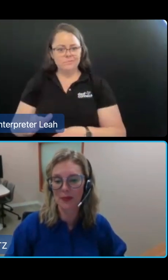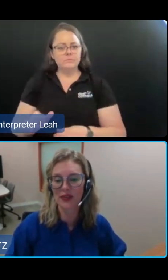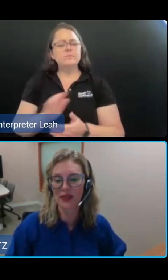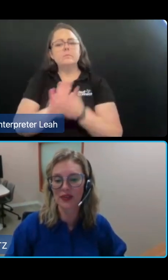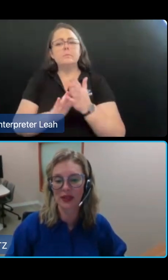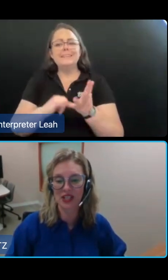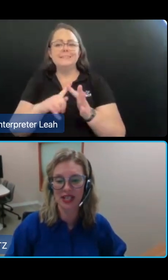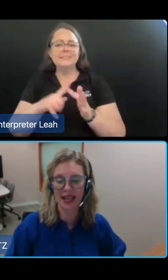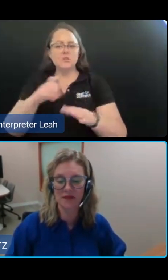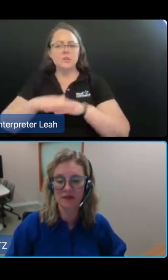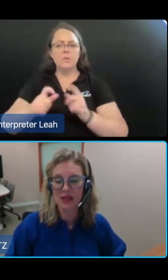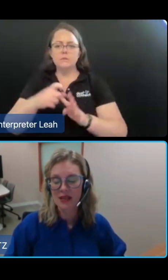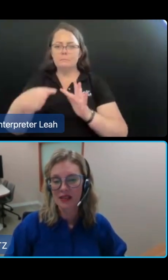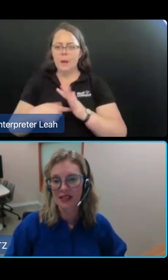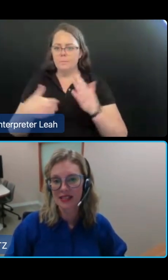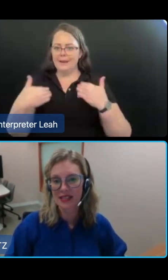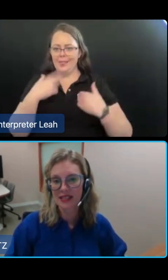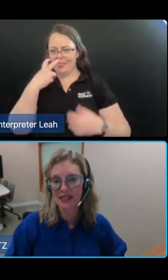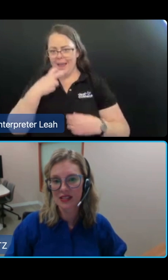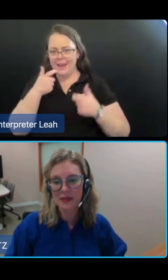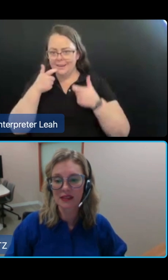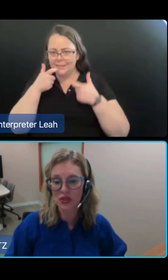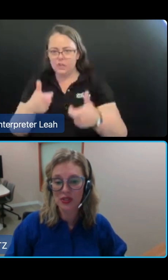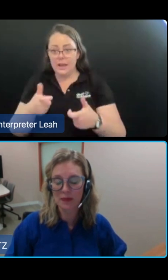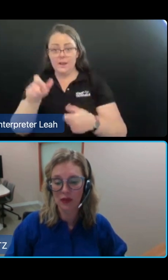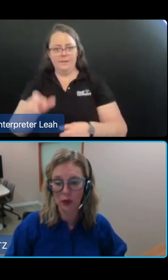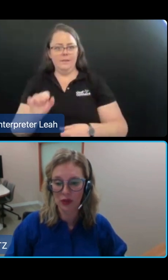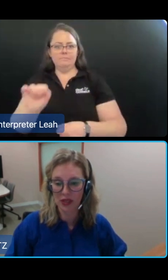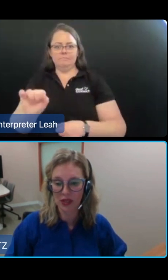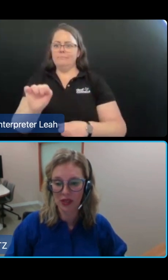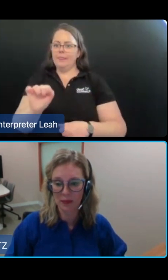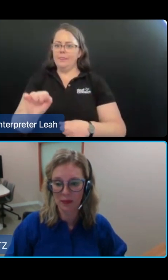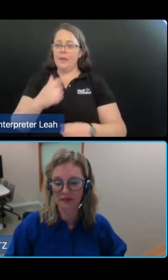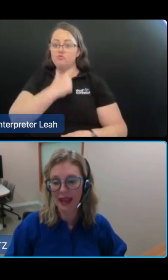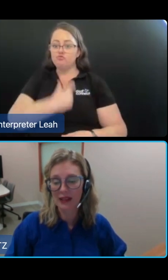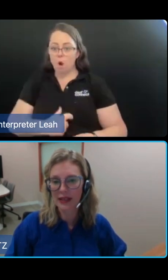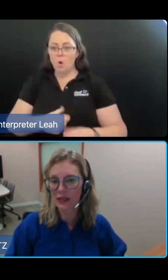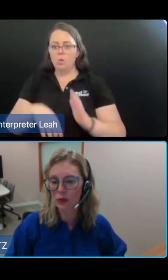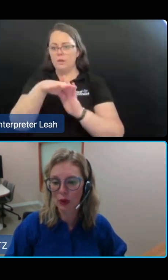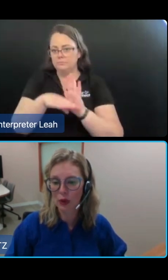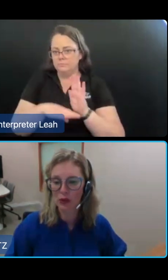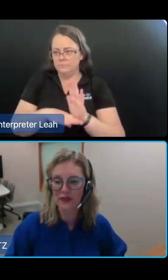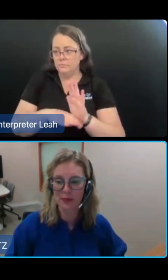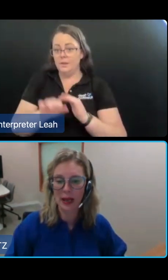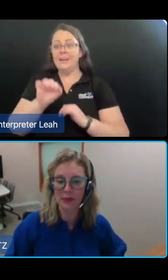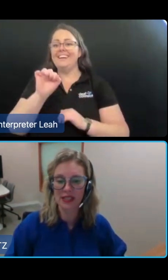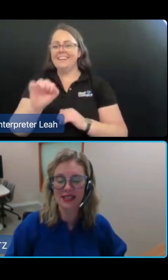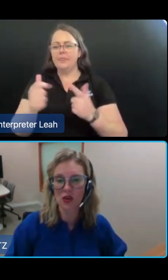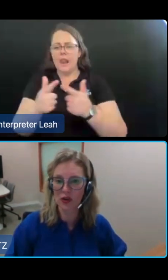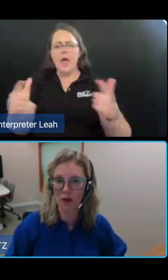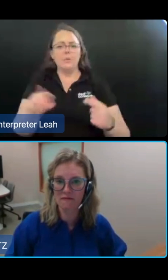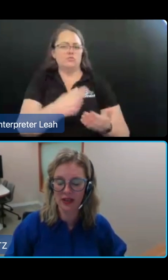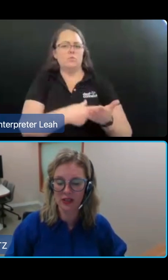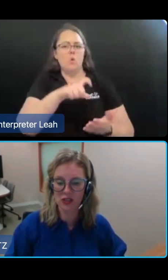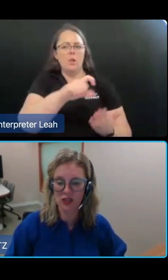Department of Health and Aged Care. This adopts the language used by the Royal Commission. Outlining the role of a department